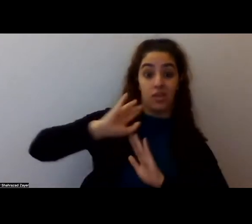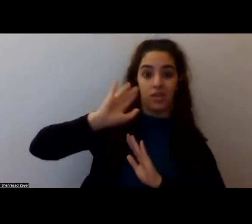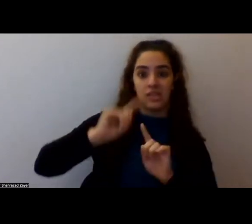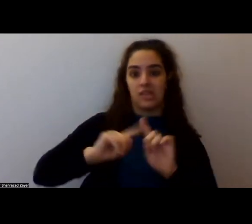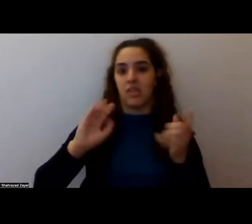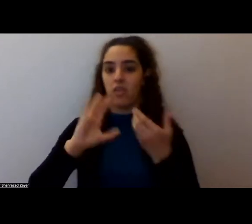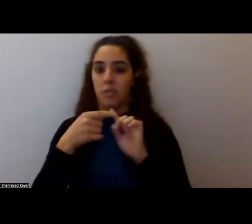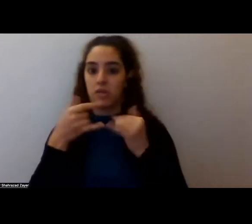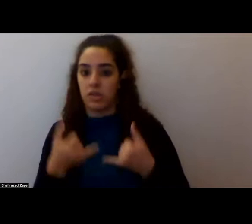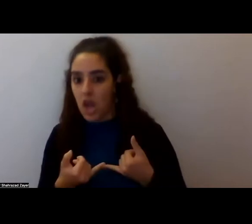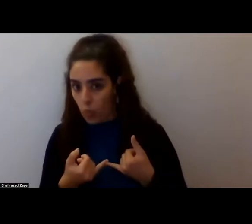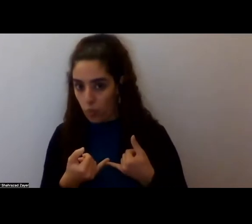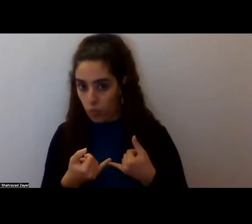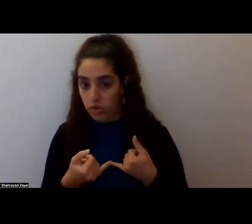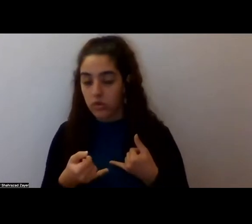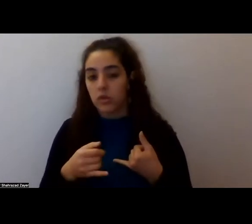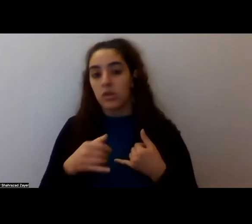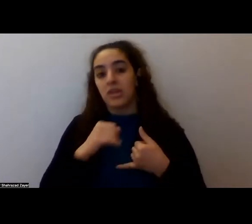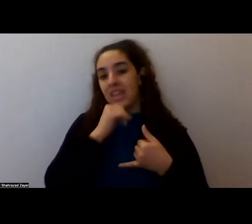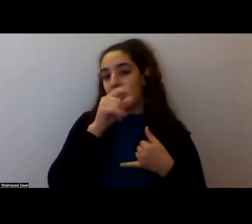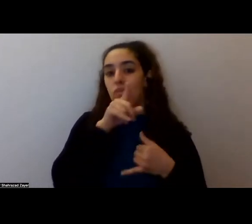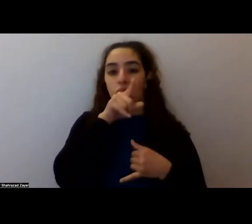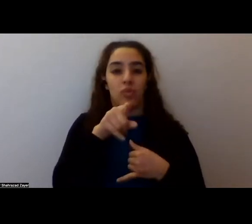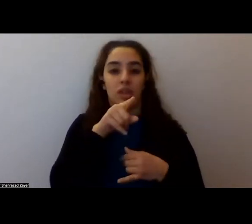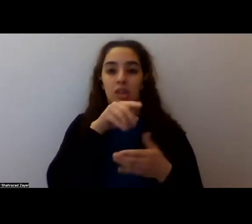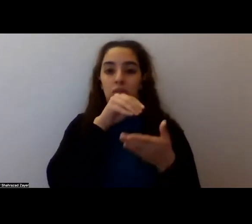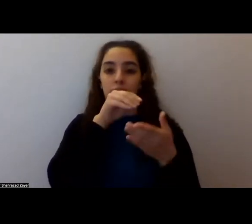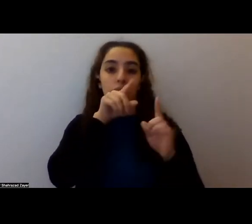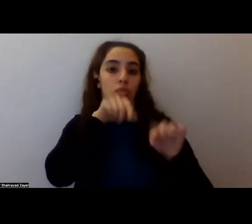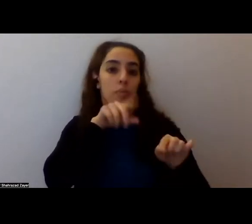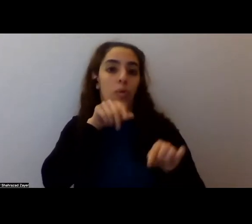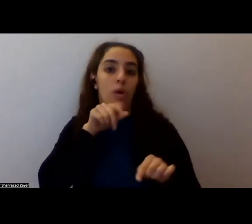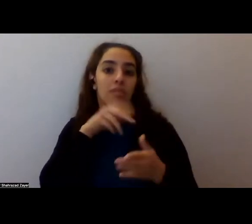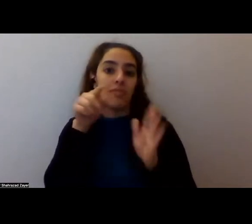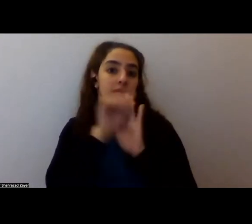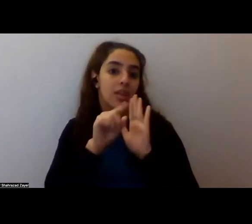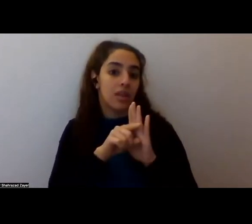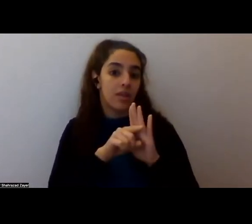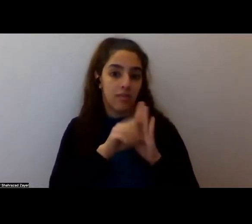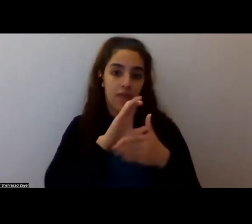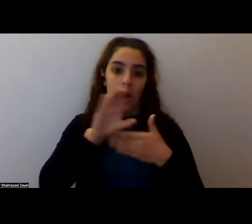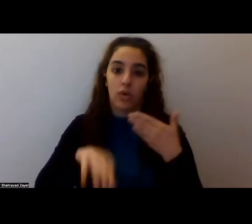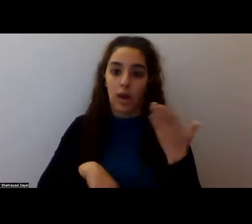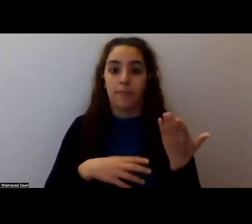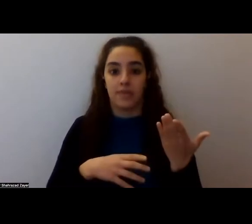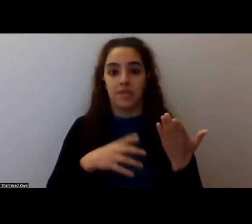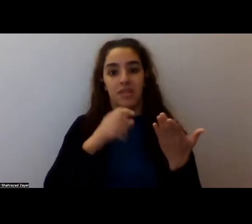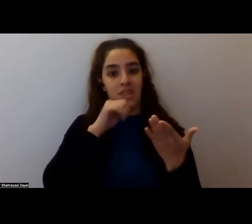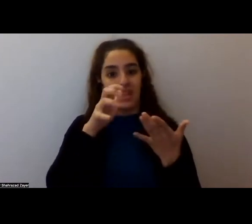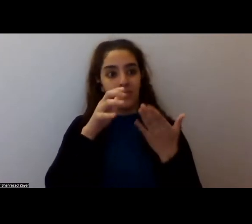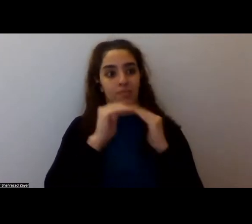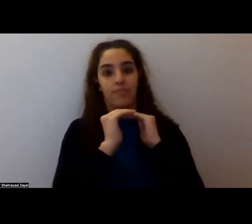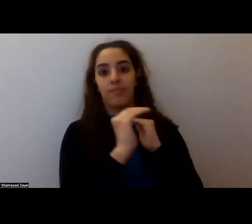that they weren't always, you know, reporting on the negative outcomes. It wasn't always as, uh, standard, um, and